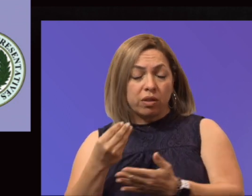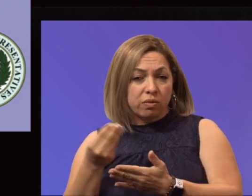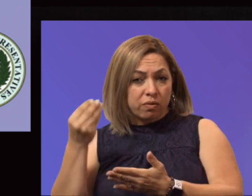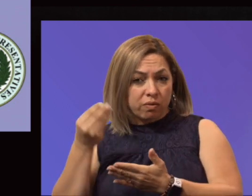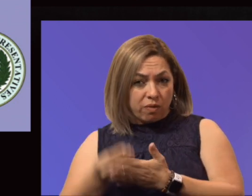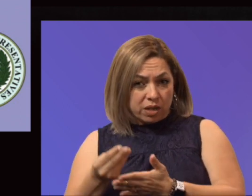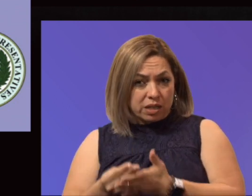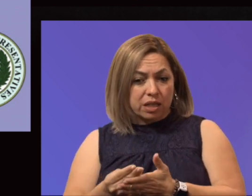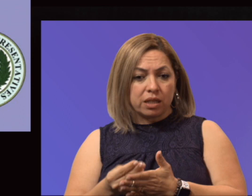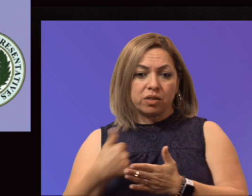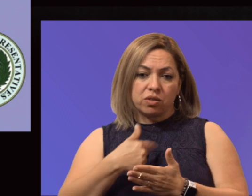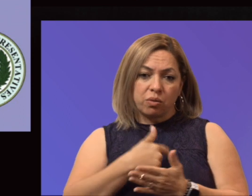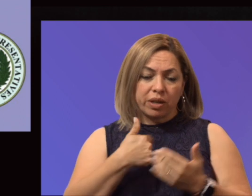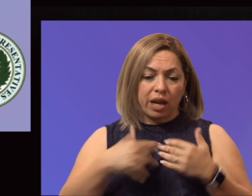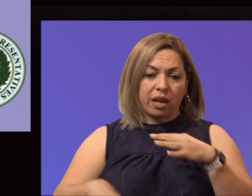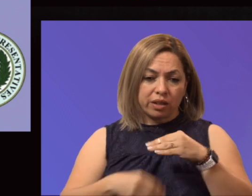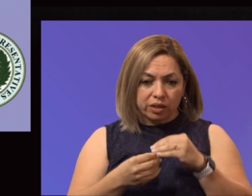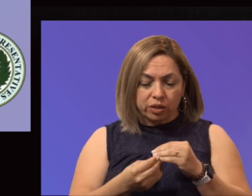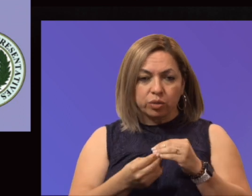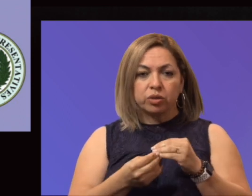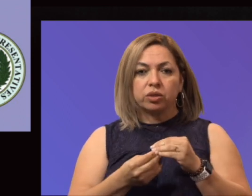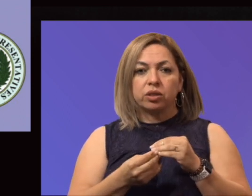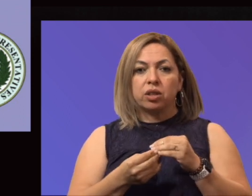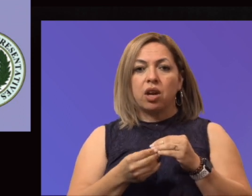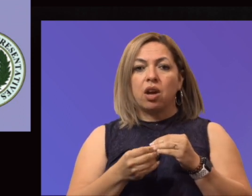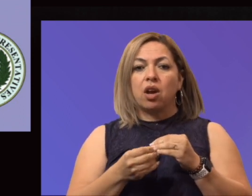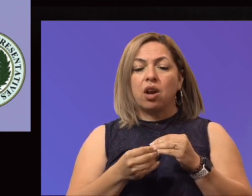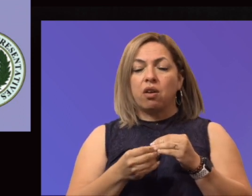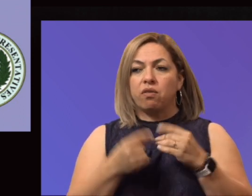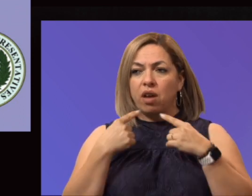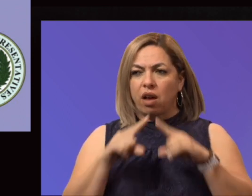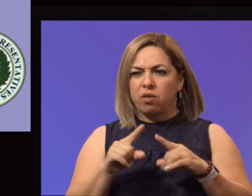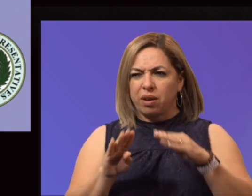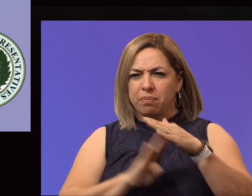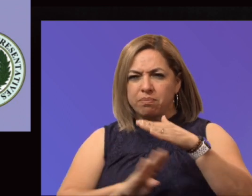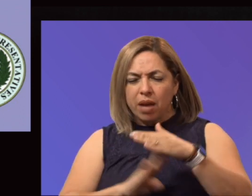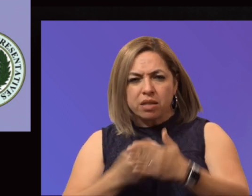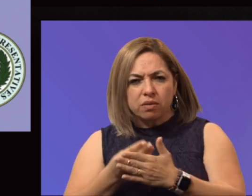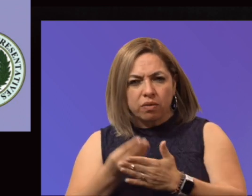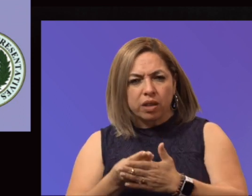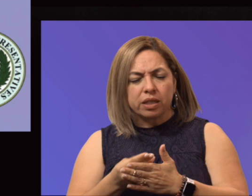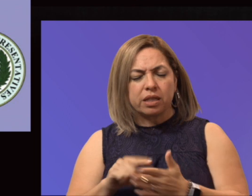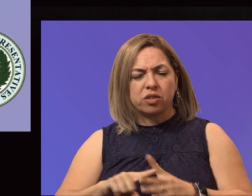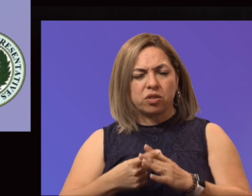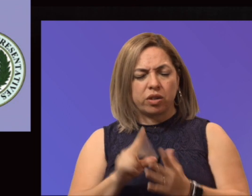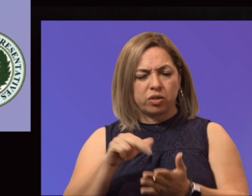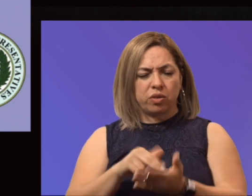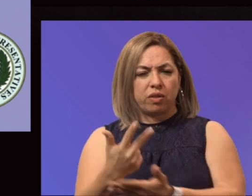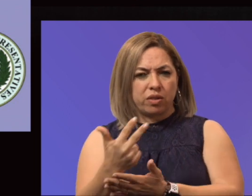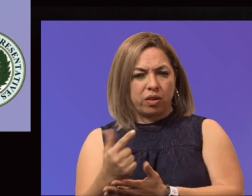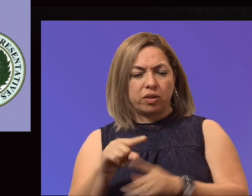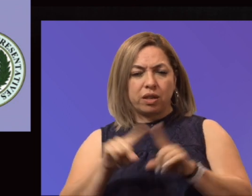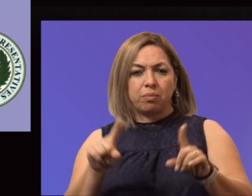as inclusion of outcome-based funding that started in 2013, but the formula will be reviewed